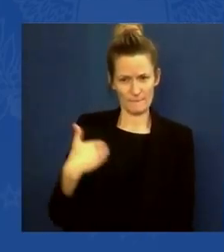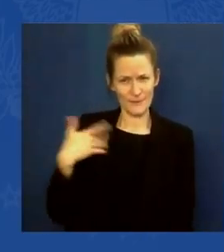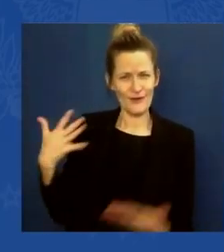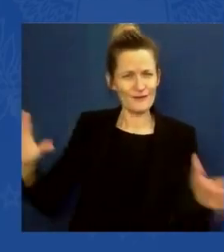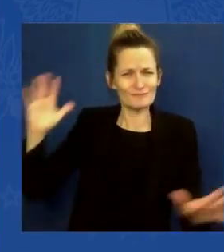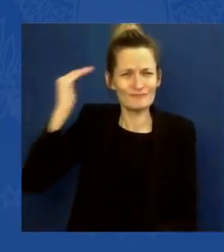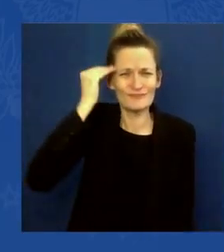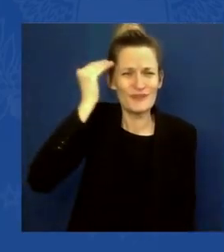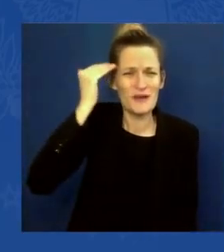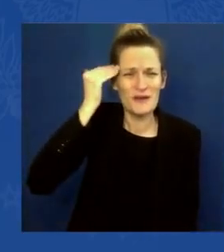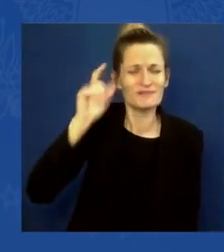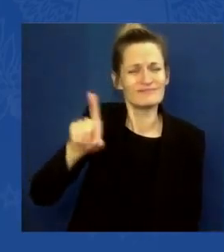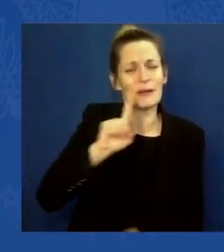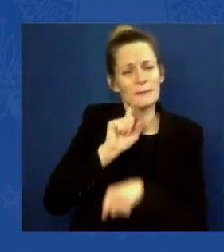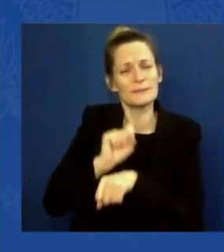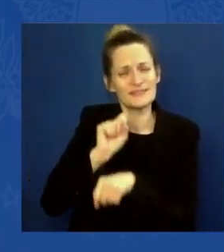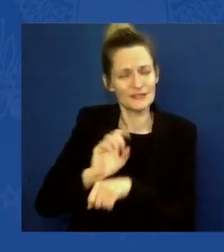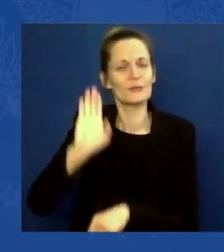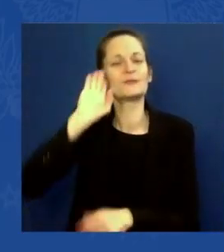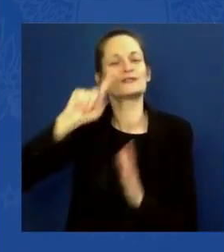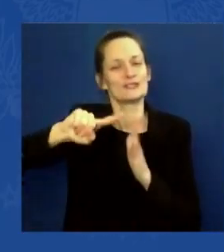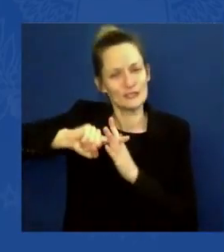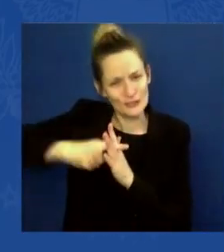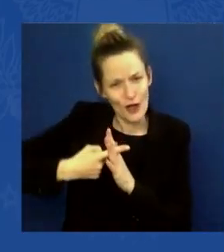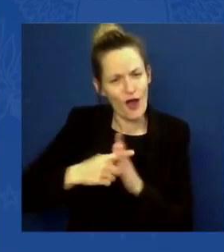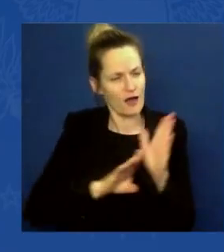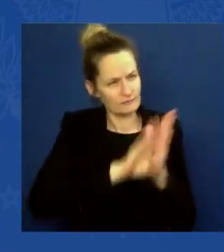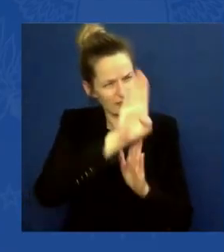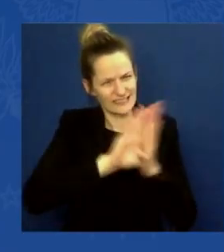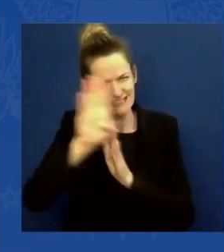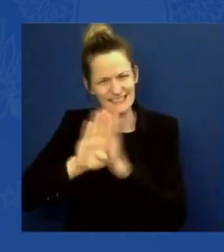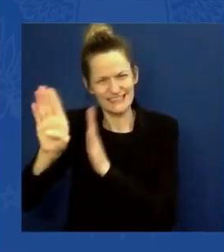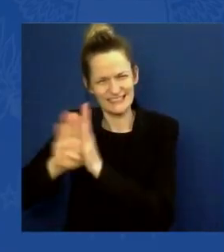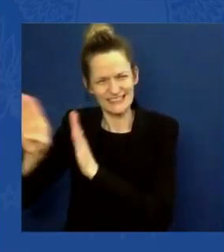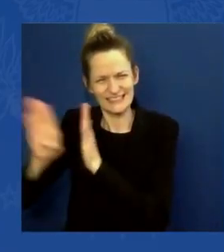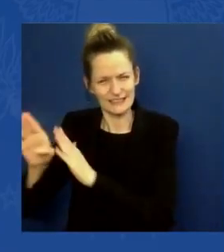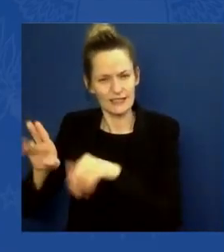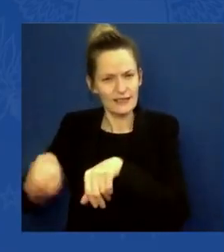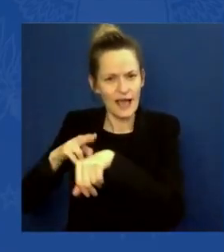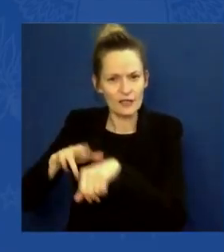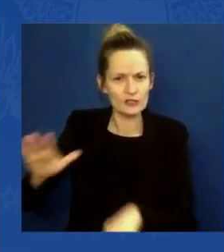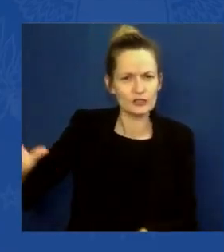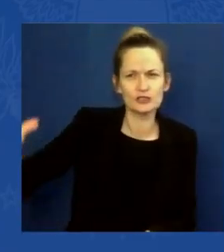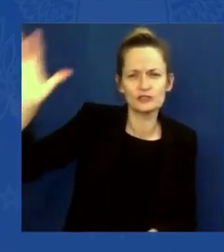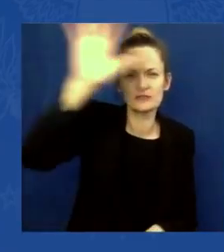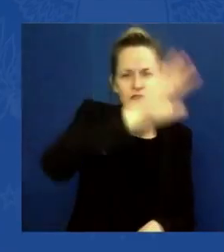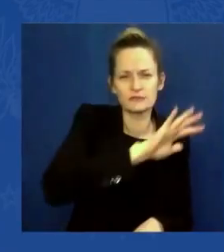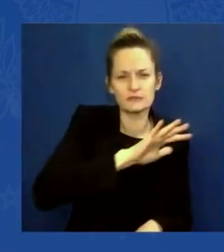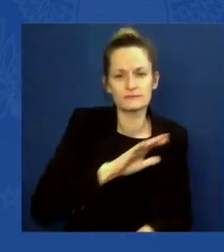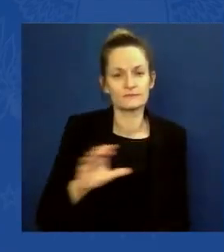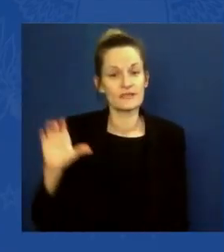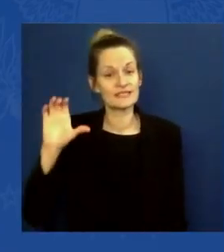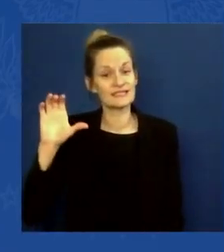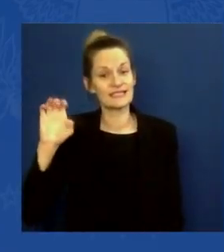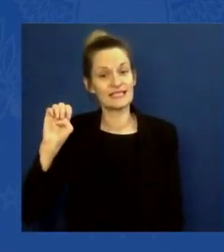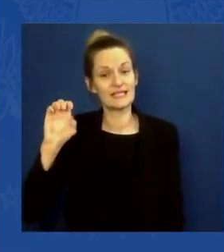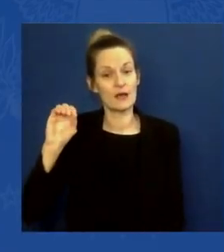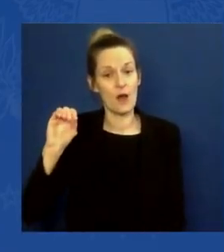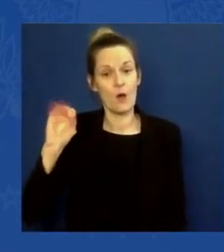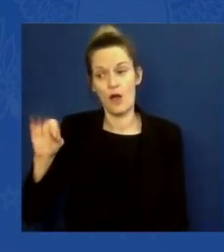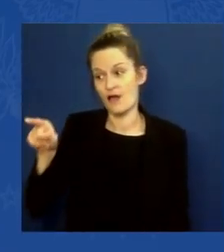just heard from the CEO of Xcel Energy, they've set a goal of producing 100% carbon emission-free power.